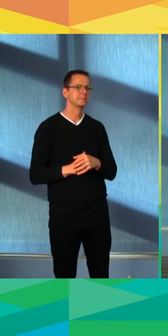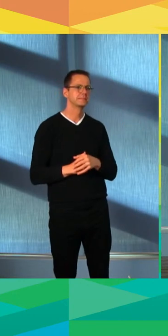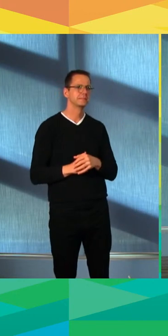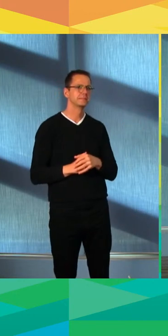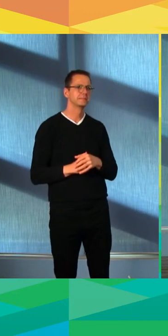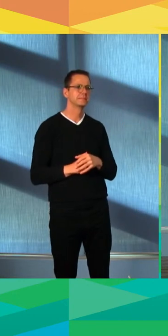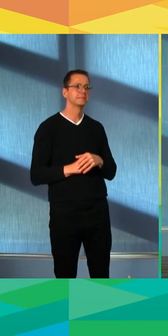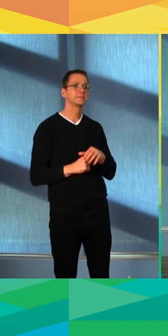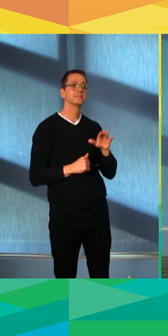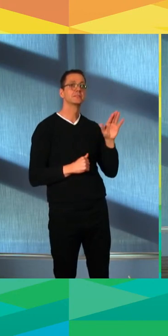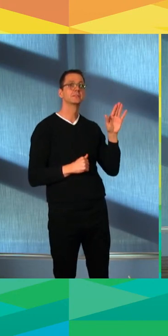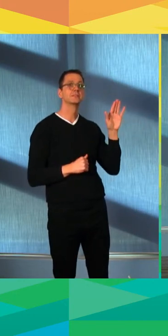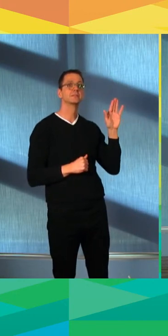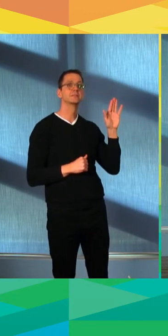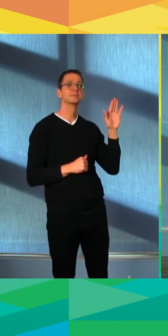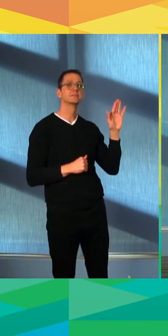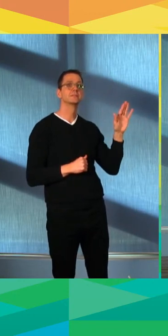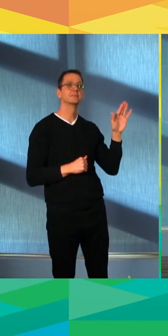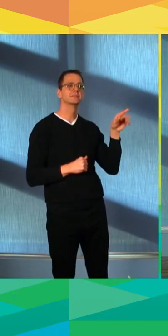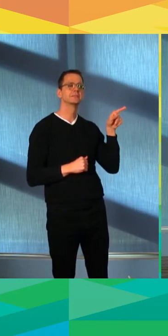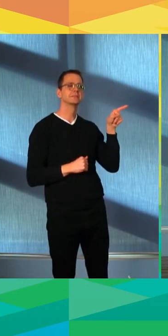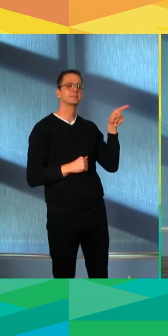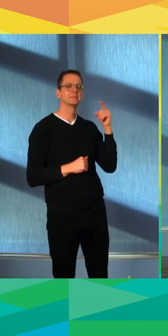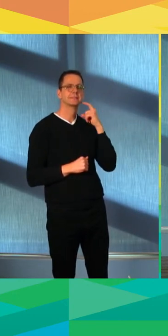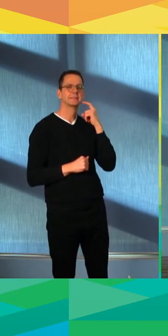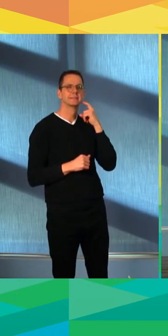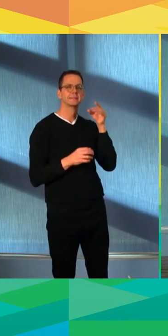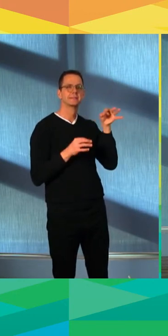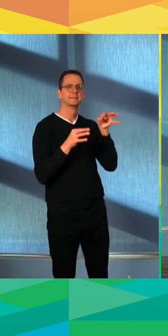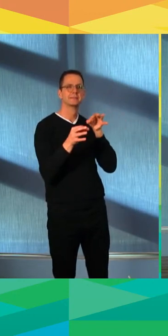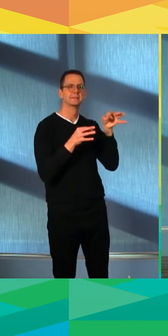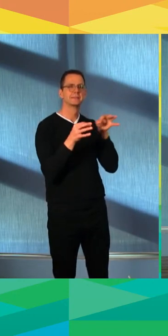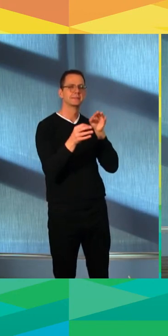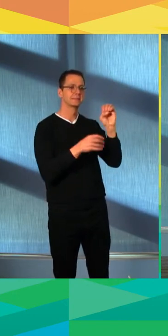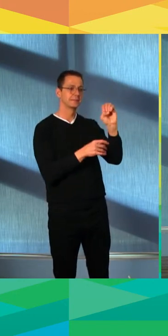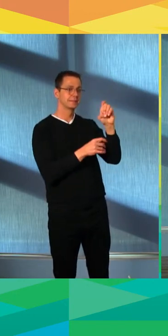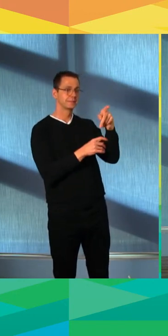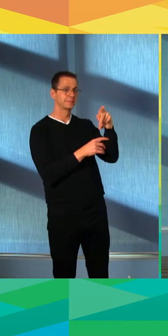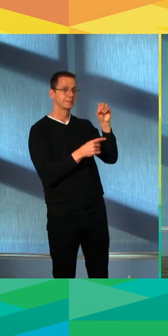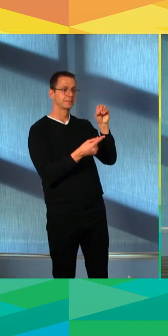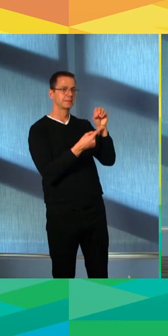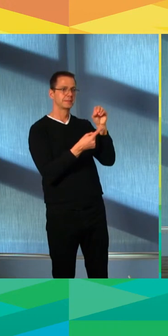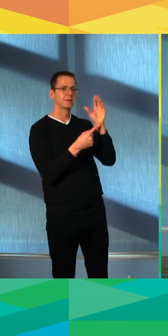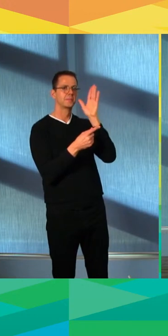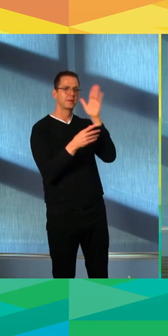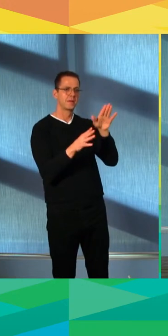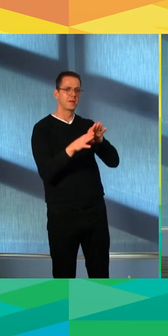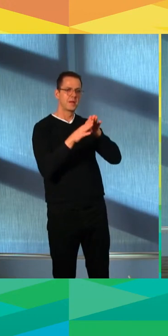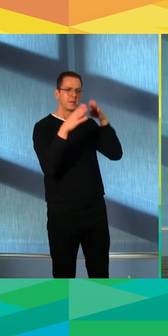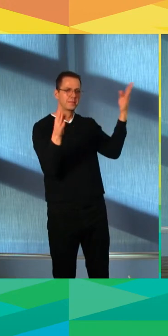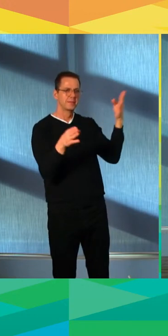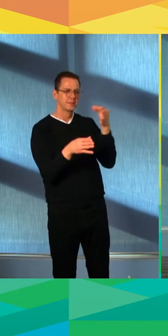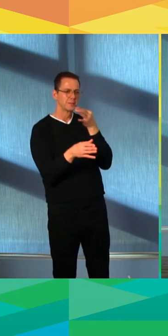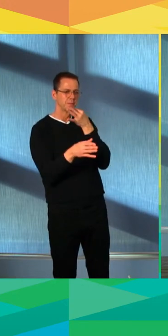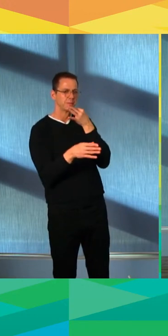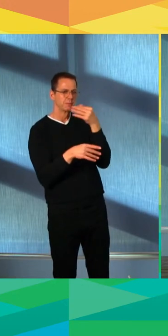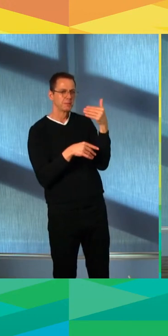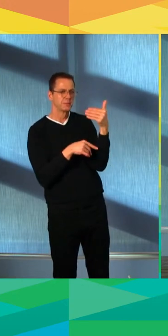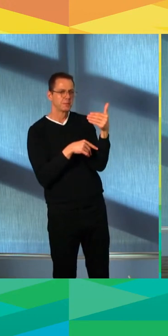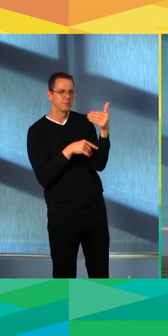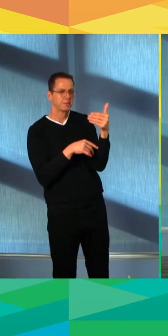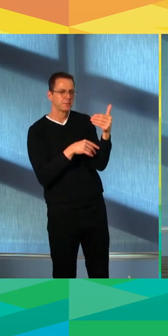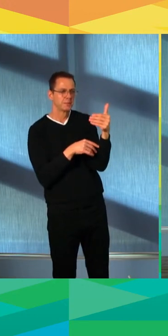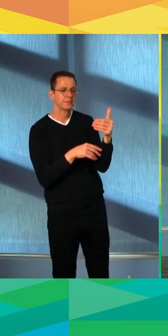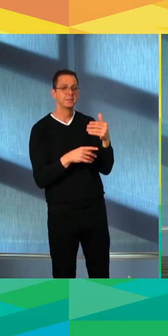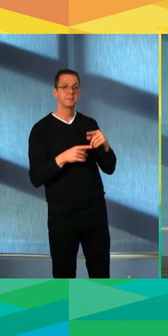definitively that the Expo will open as a vaccination site soon. And today in your availability here,